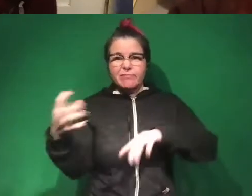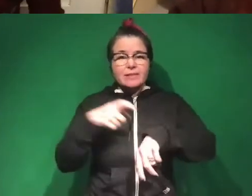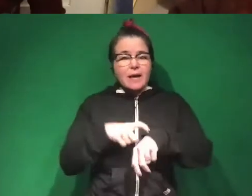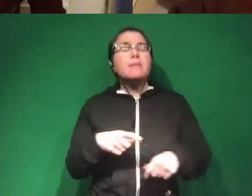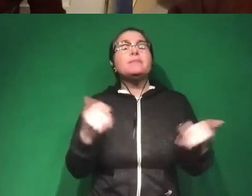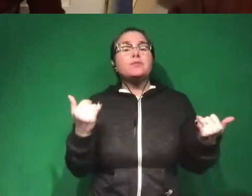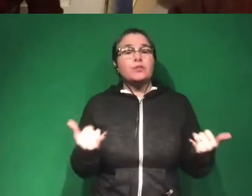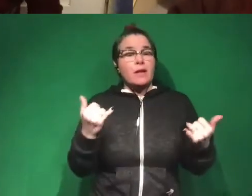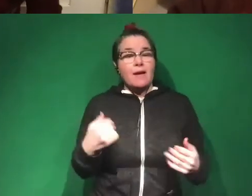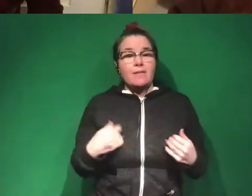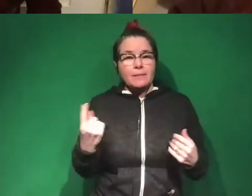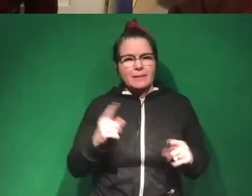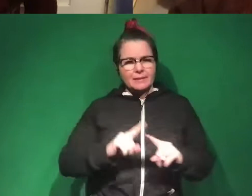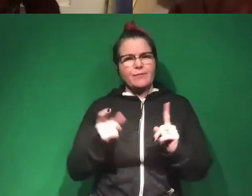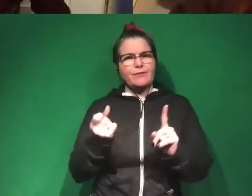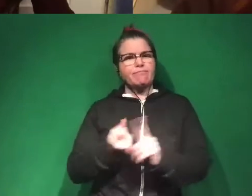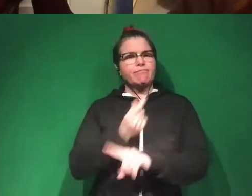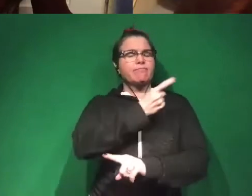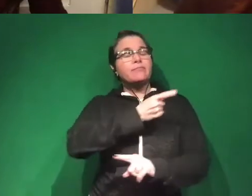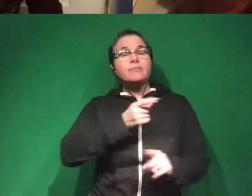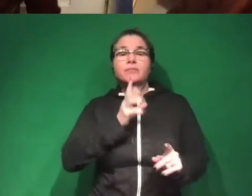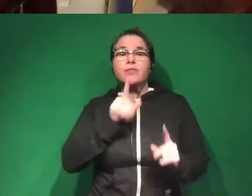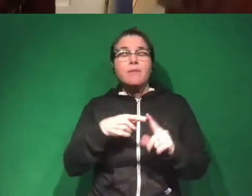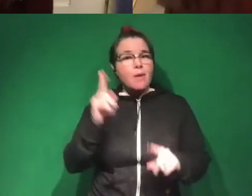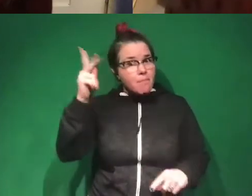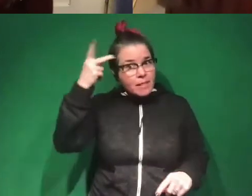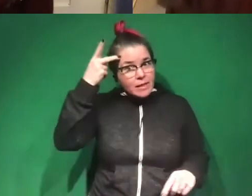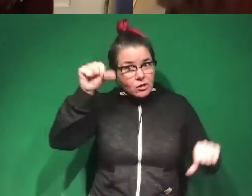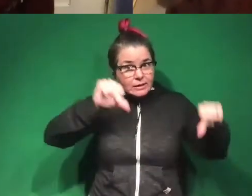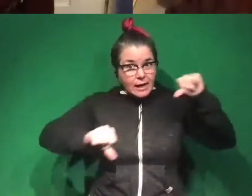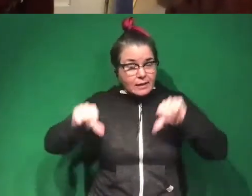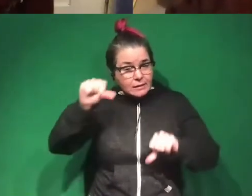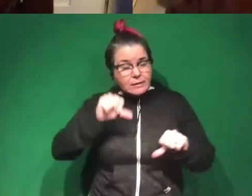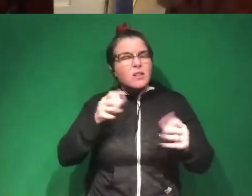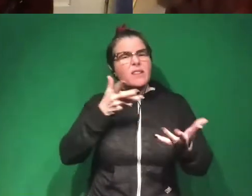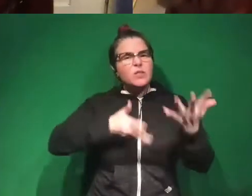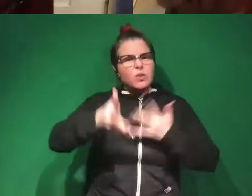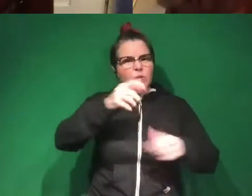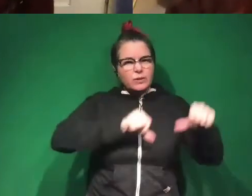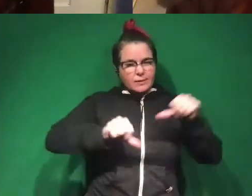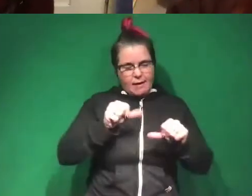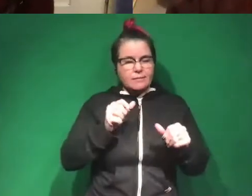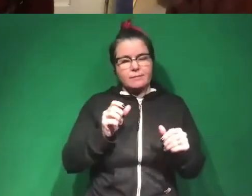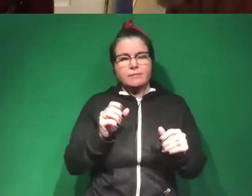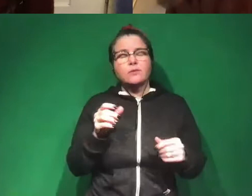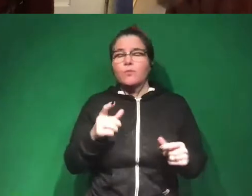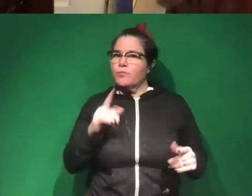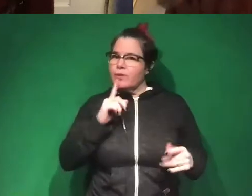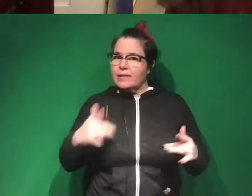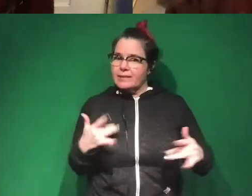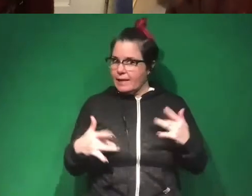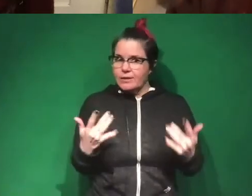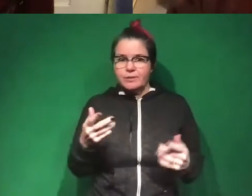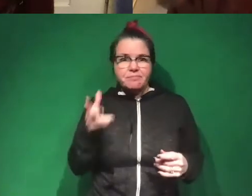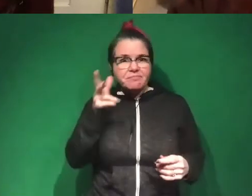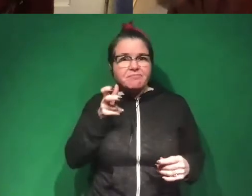we've got something a little different. We're talking all about political science, so more of the social science side of things. So I'm super excited to hear all